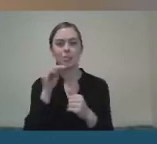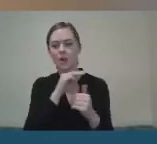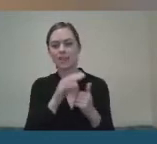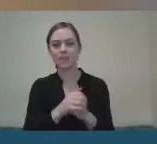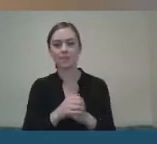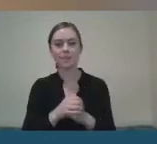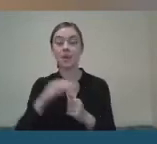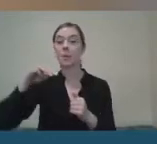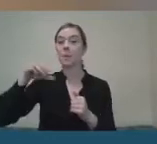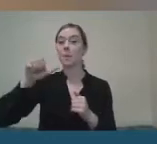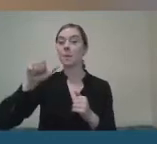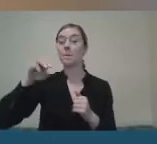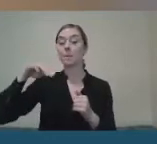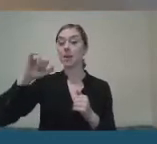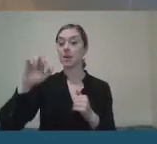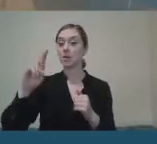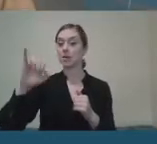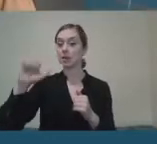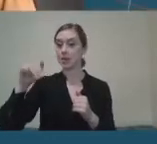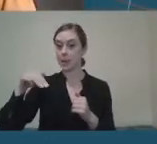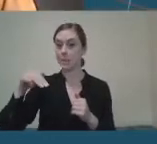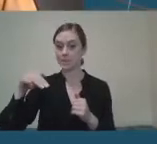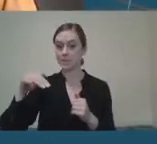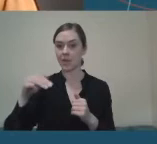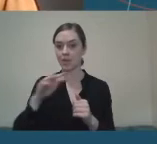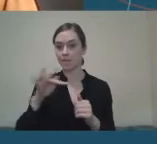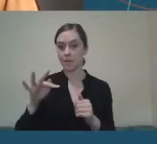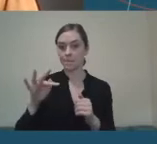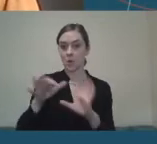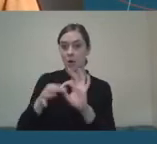Miriam, it's not been the year you expected, has it?